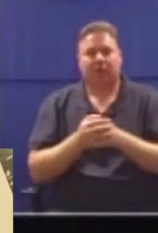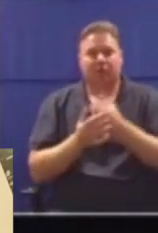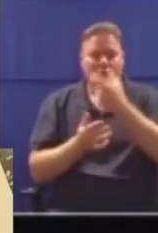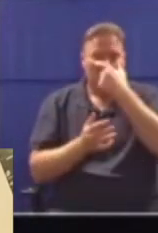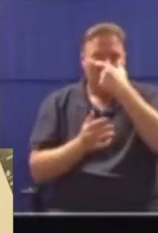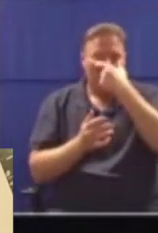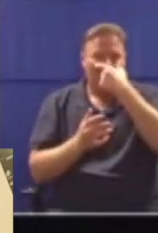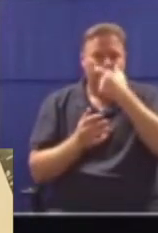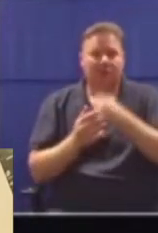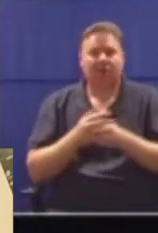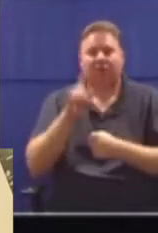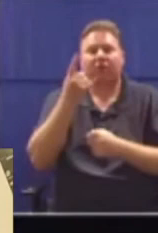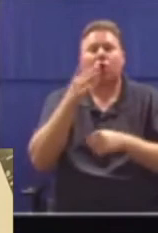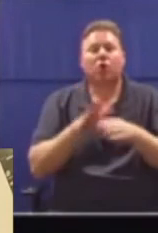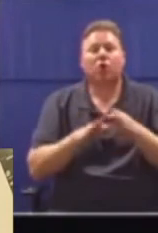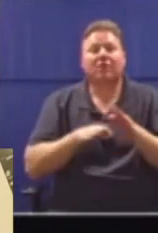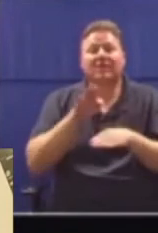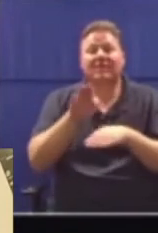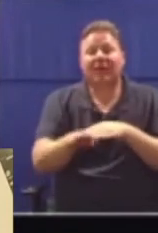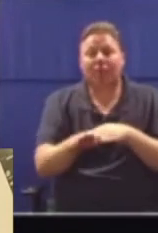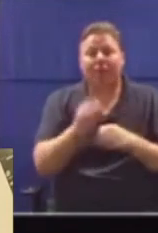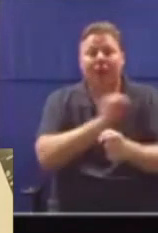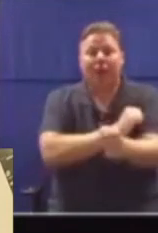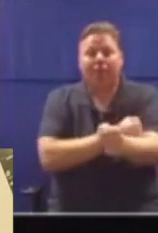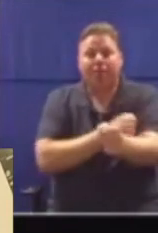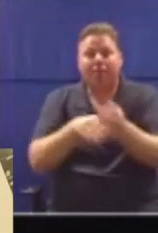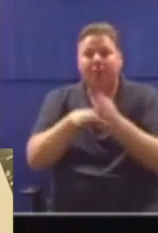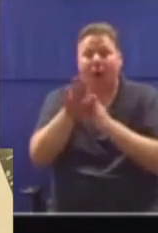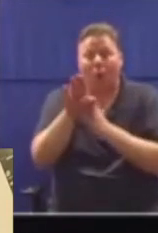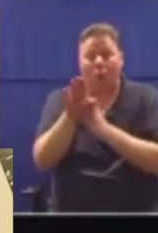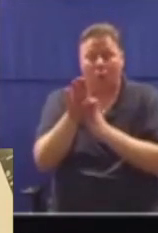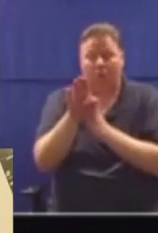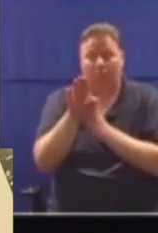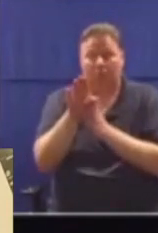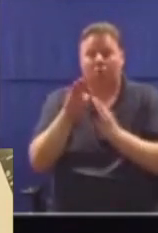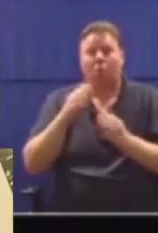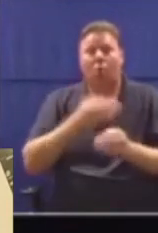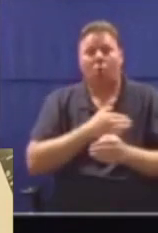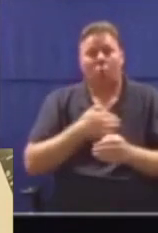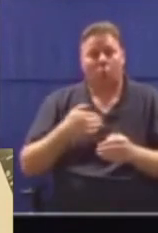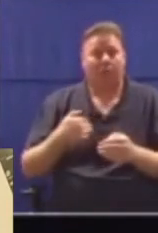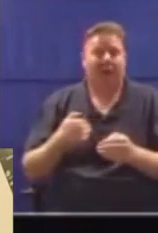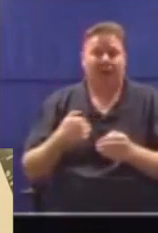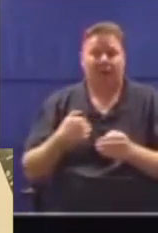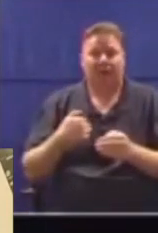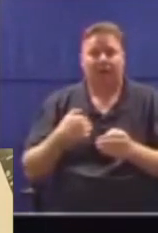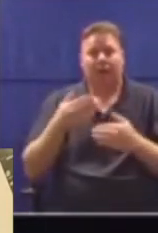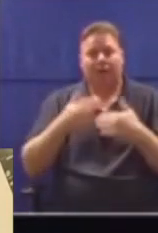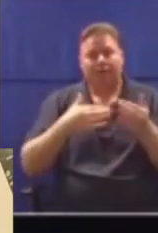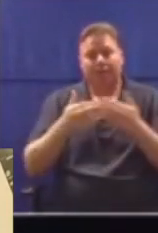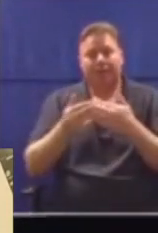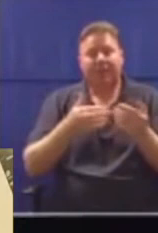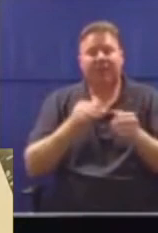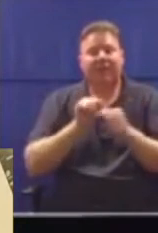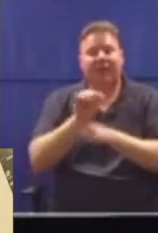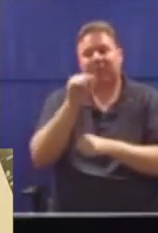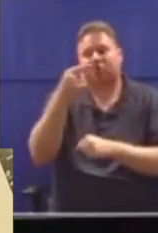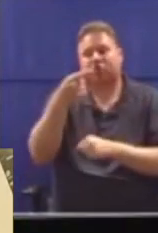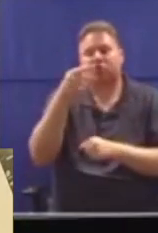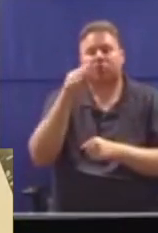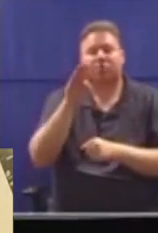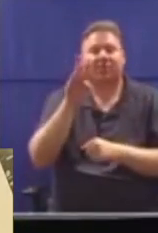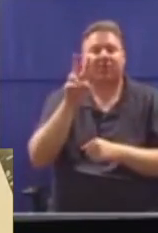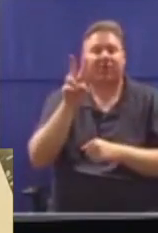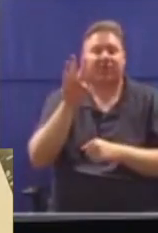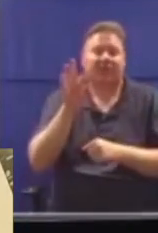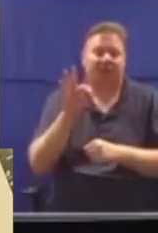the first step to empowering women and in building and building resilience against gender-based violence and femicide is to